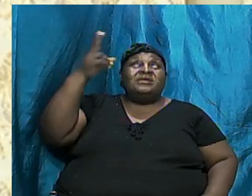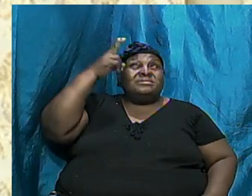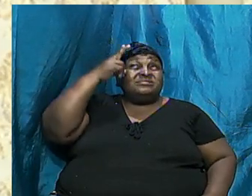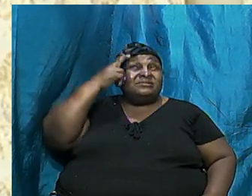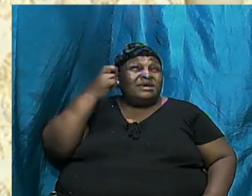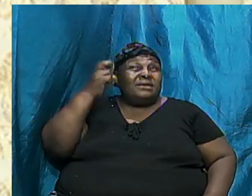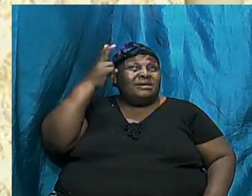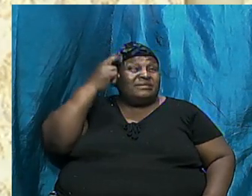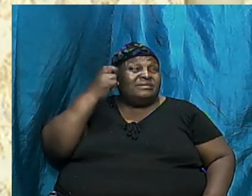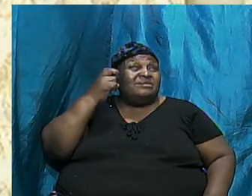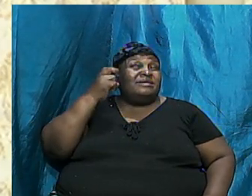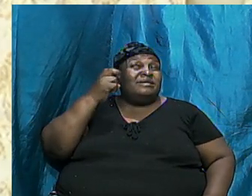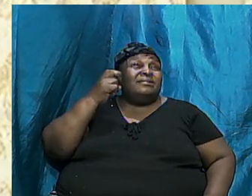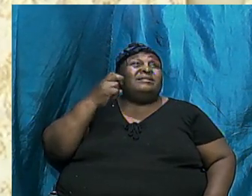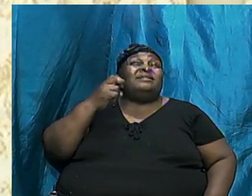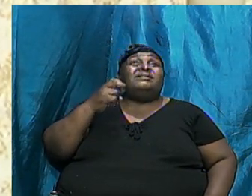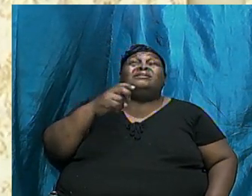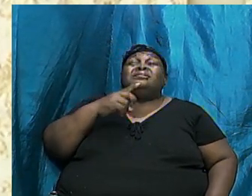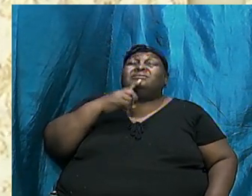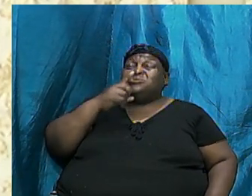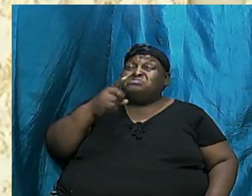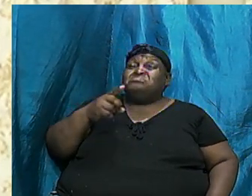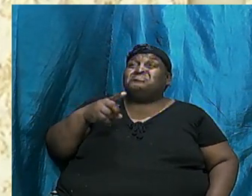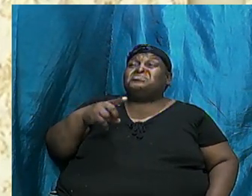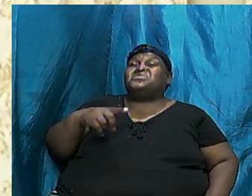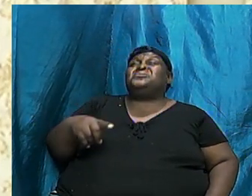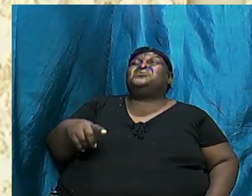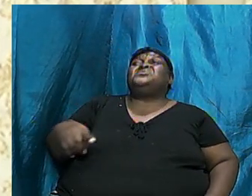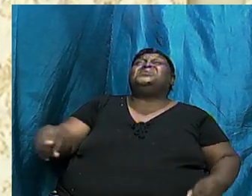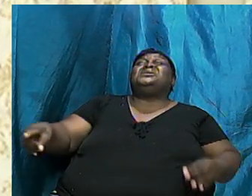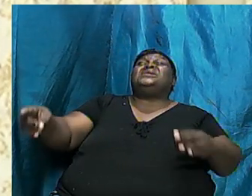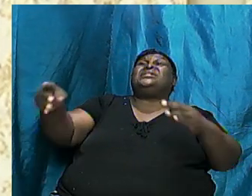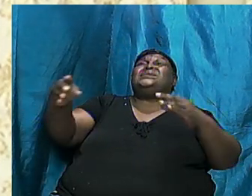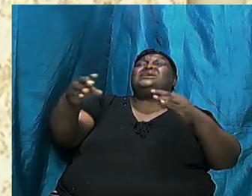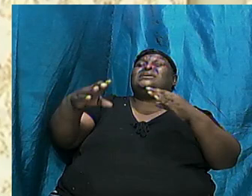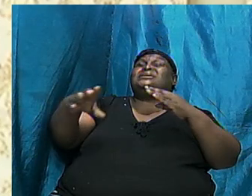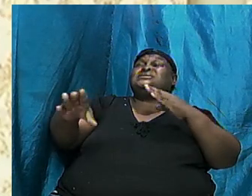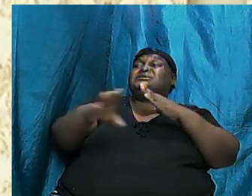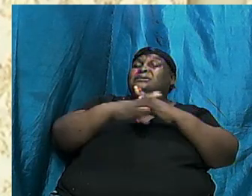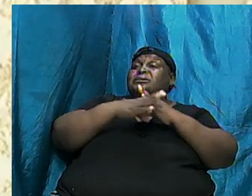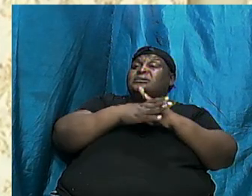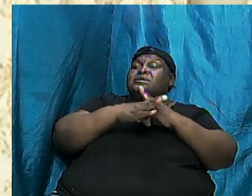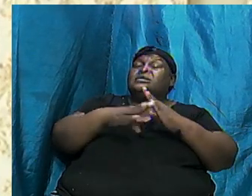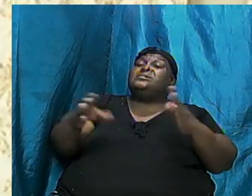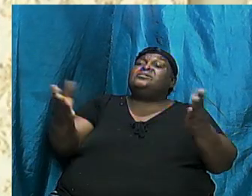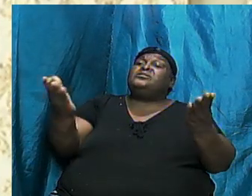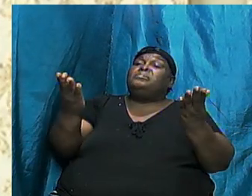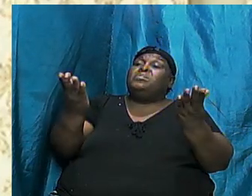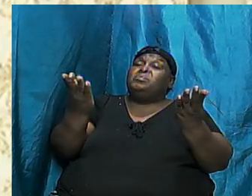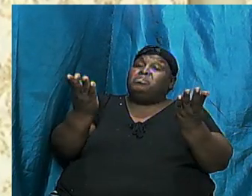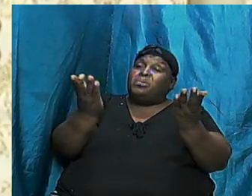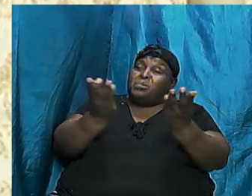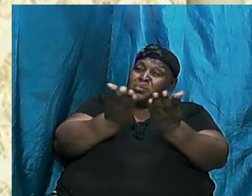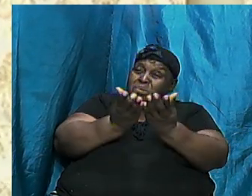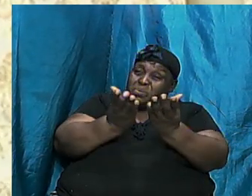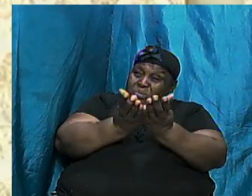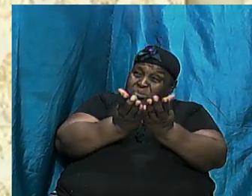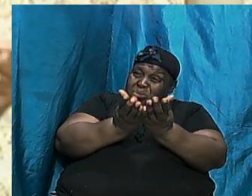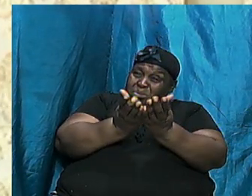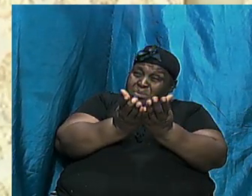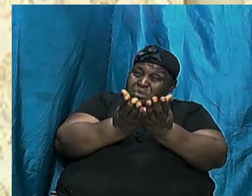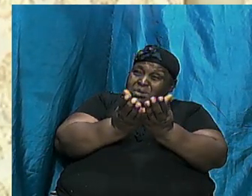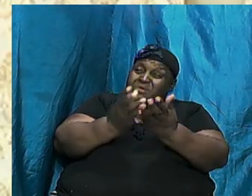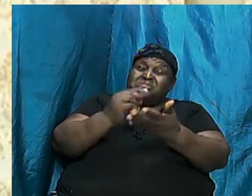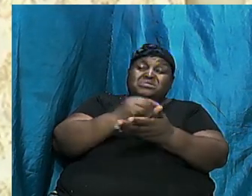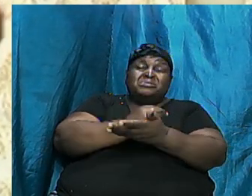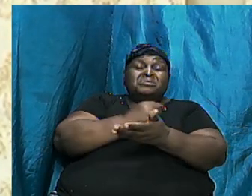attacks this book and allows for his minions to pull men